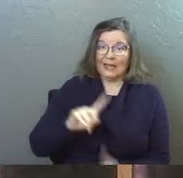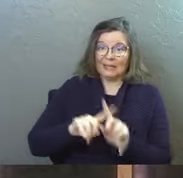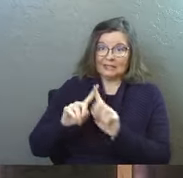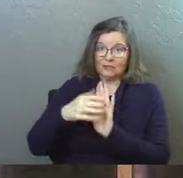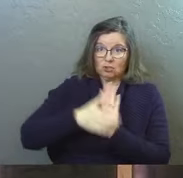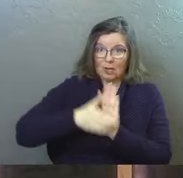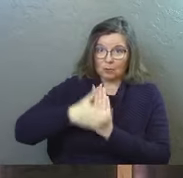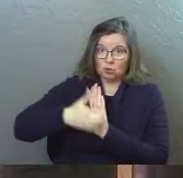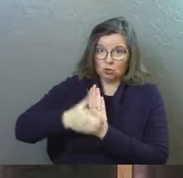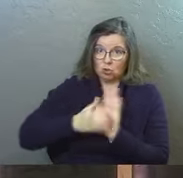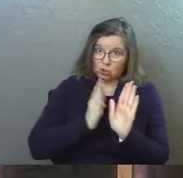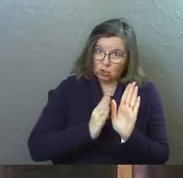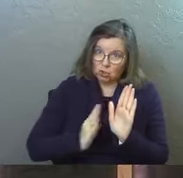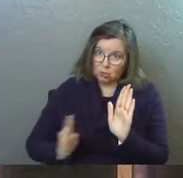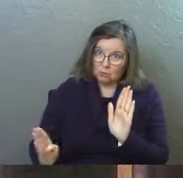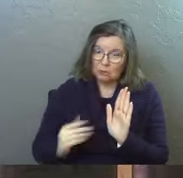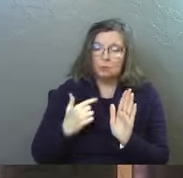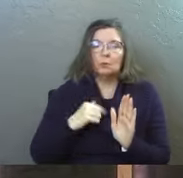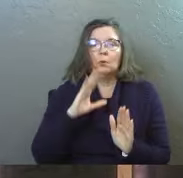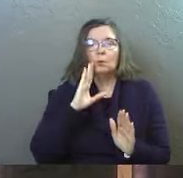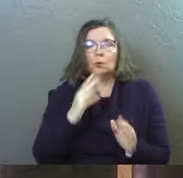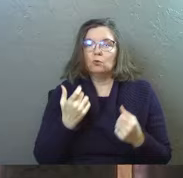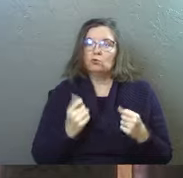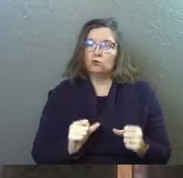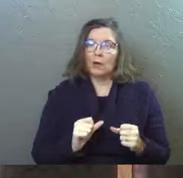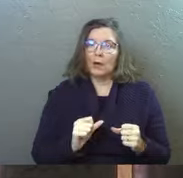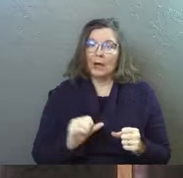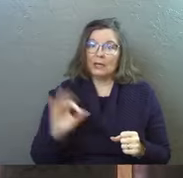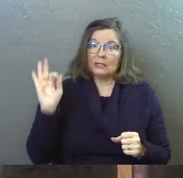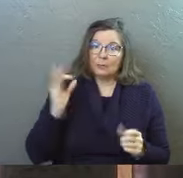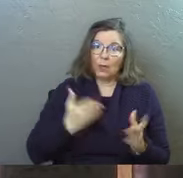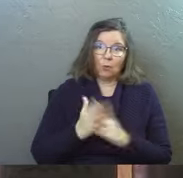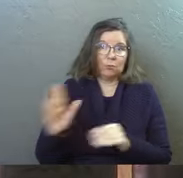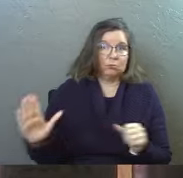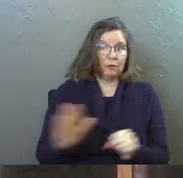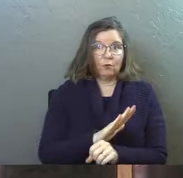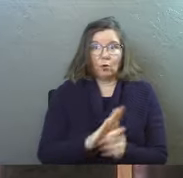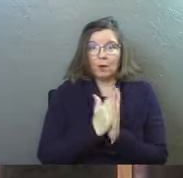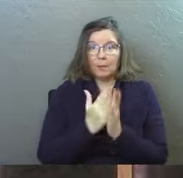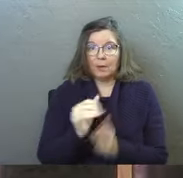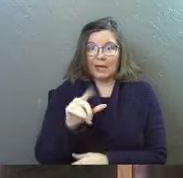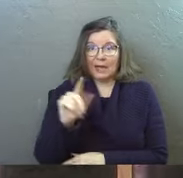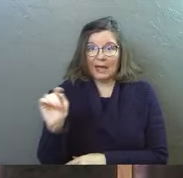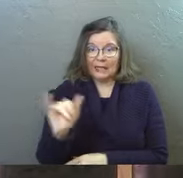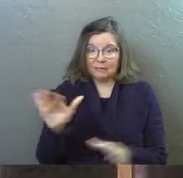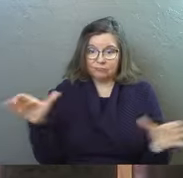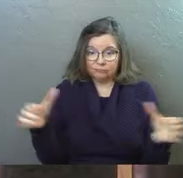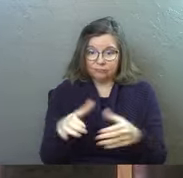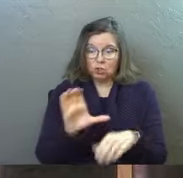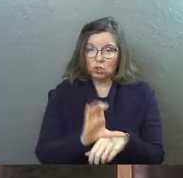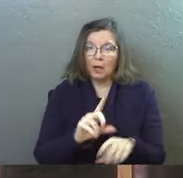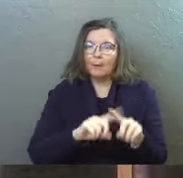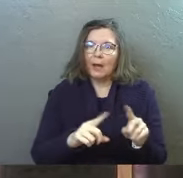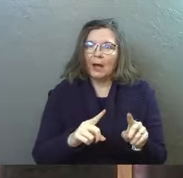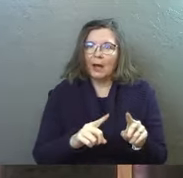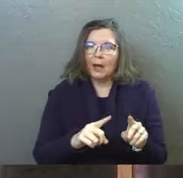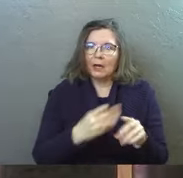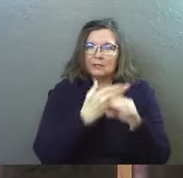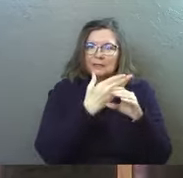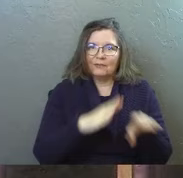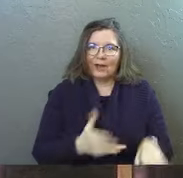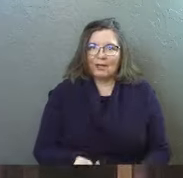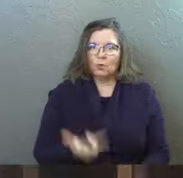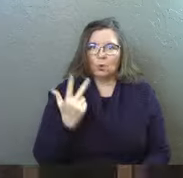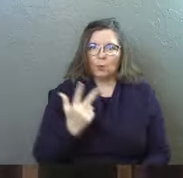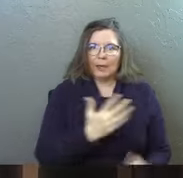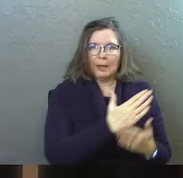chapters long, okay? So we're gonna try to preach through the entire book of Acts as a church, but we're gonna do it in three